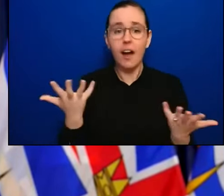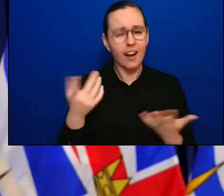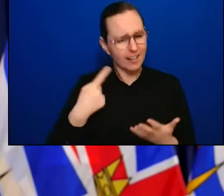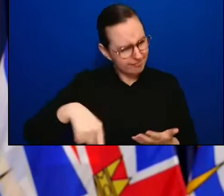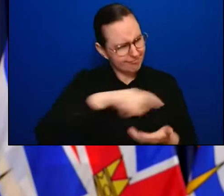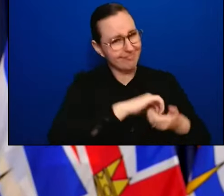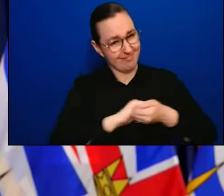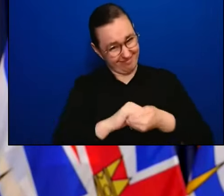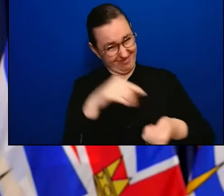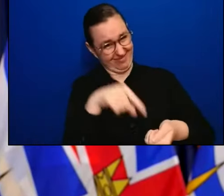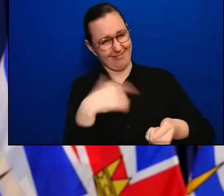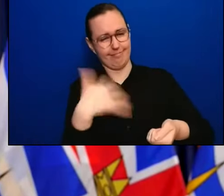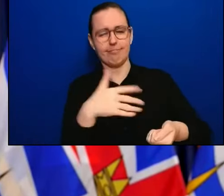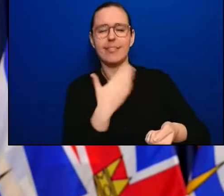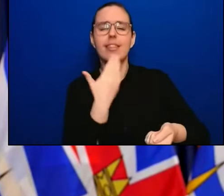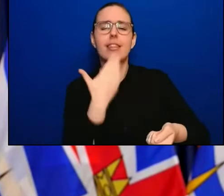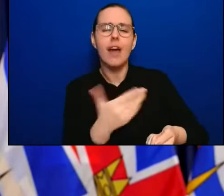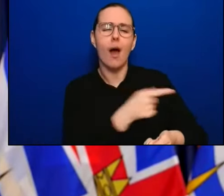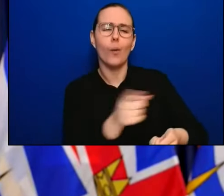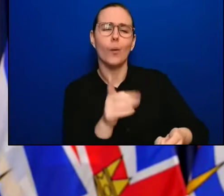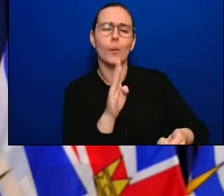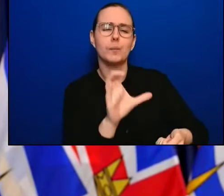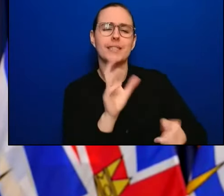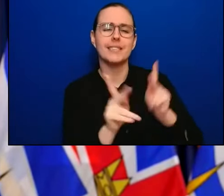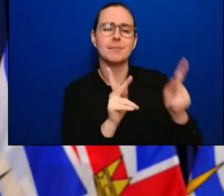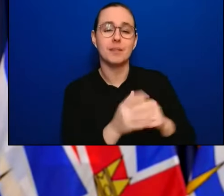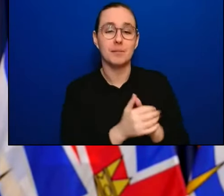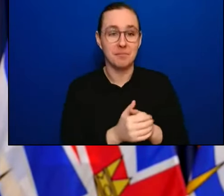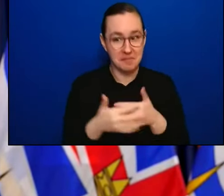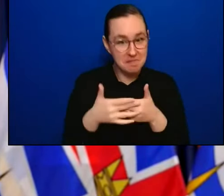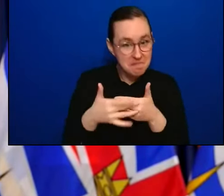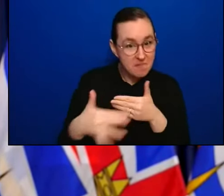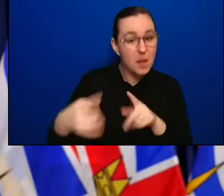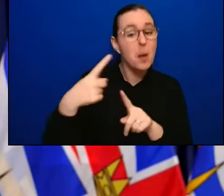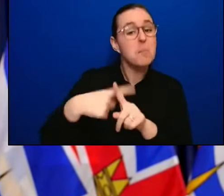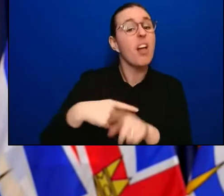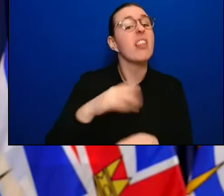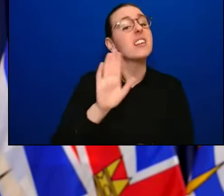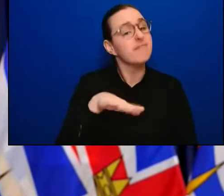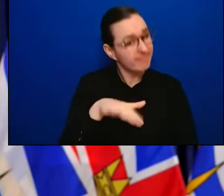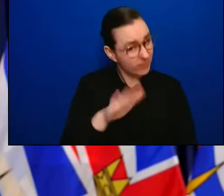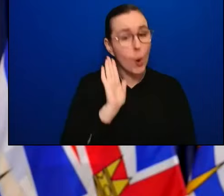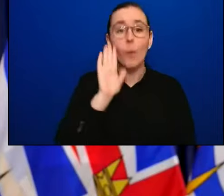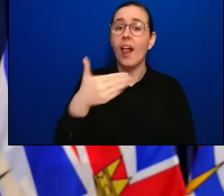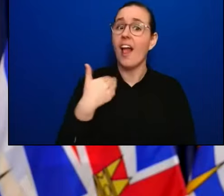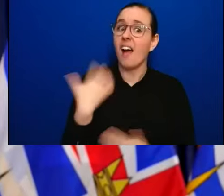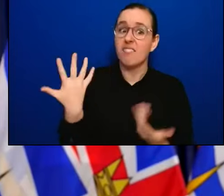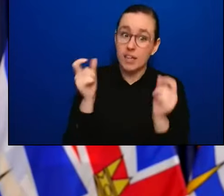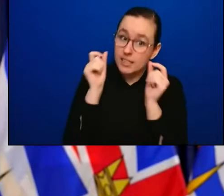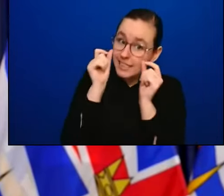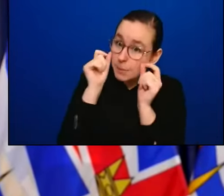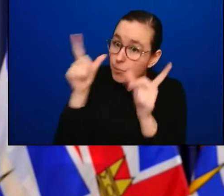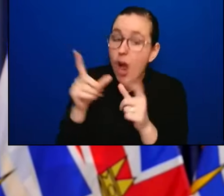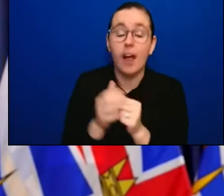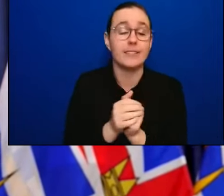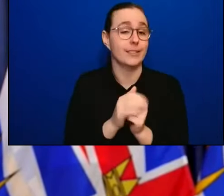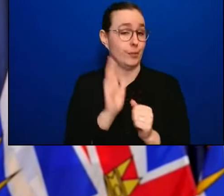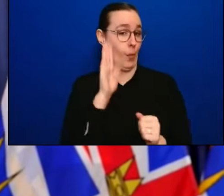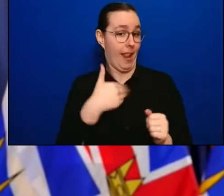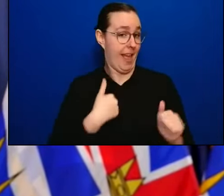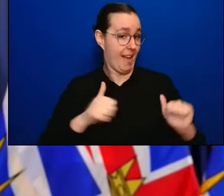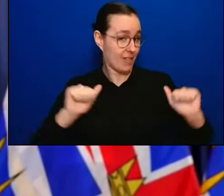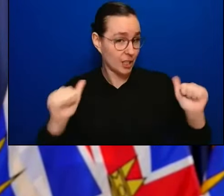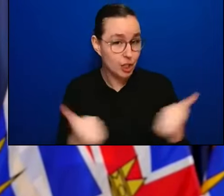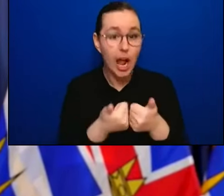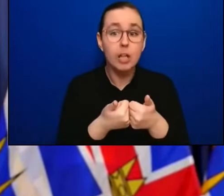and challenges in the months to come. I know we are up to that and we are going to continue to keep you informed about the COVID-19 pandemic as we go